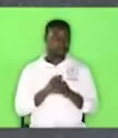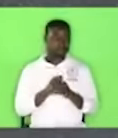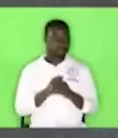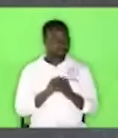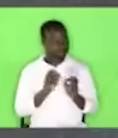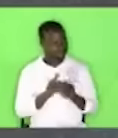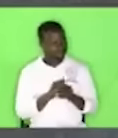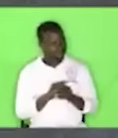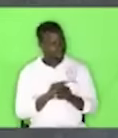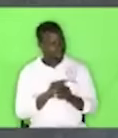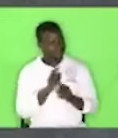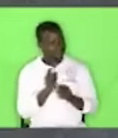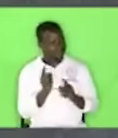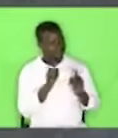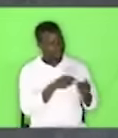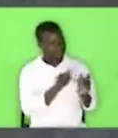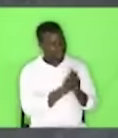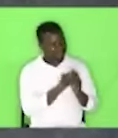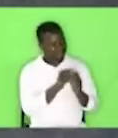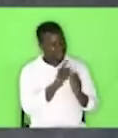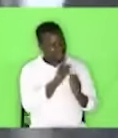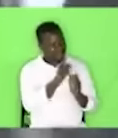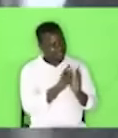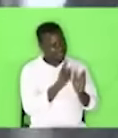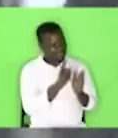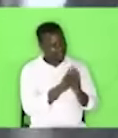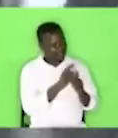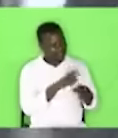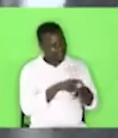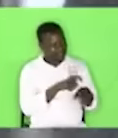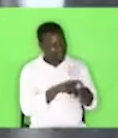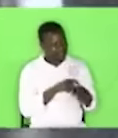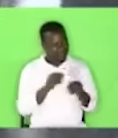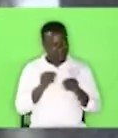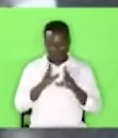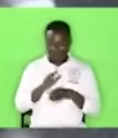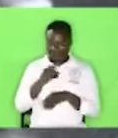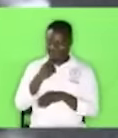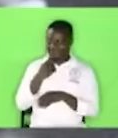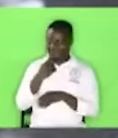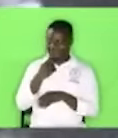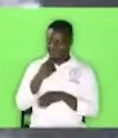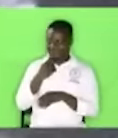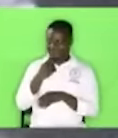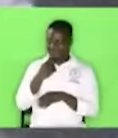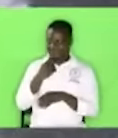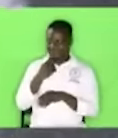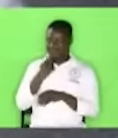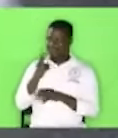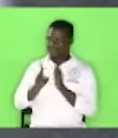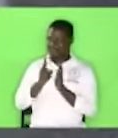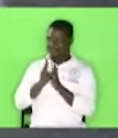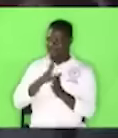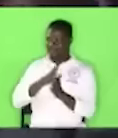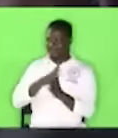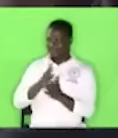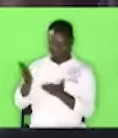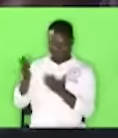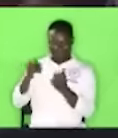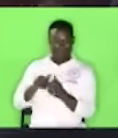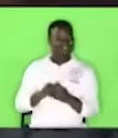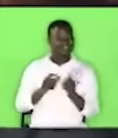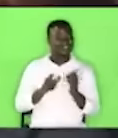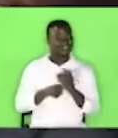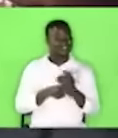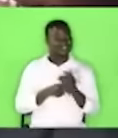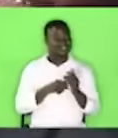Can he come in an hour's time? Then, the manager said, oh, even if it's two hours, okay, then he'll be